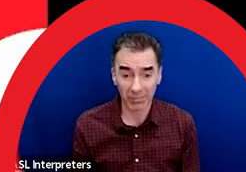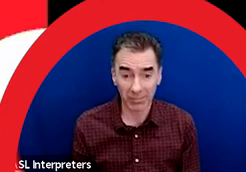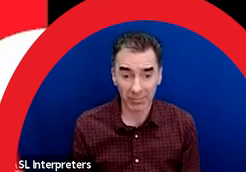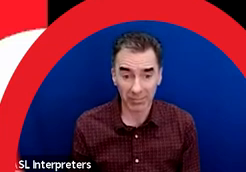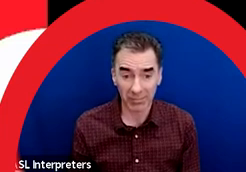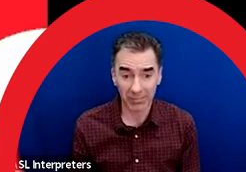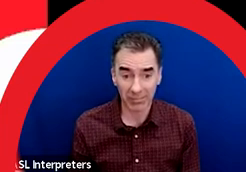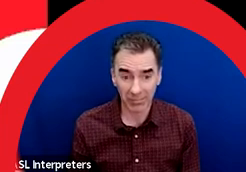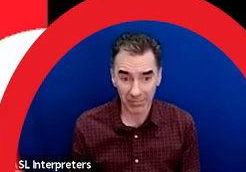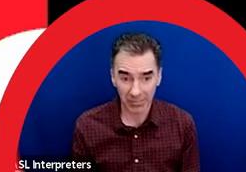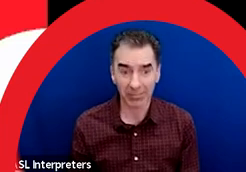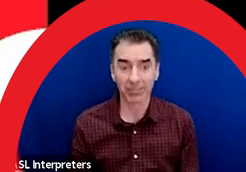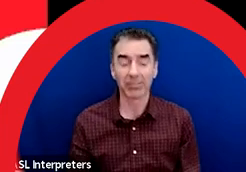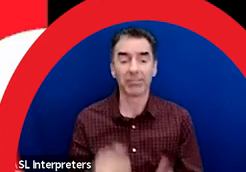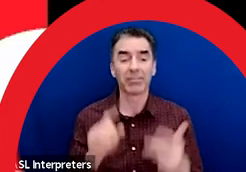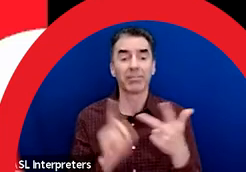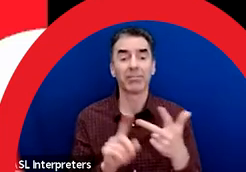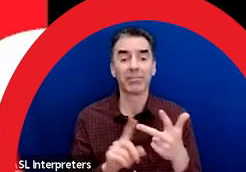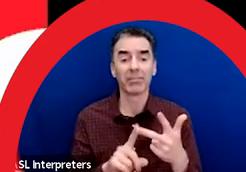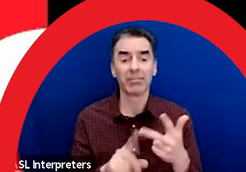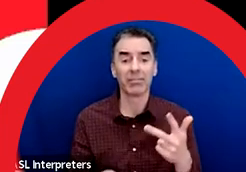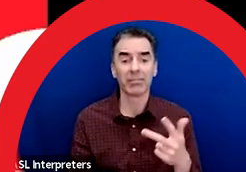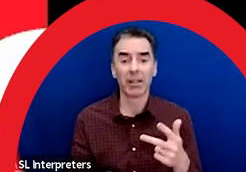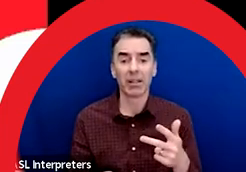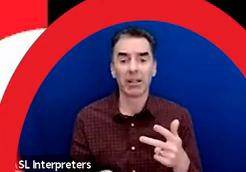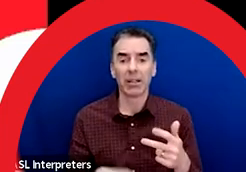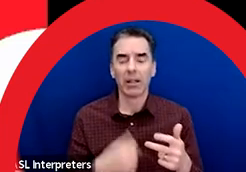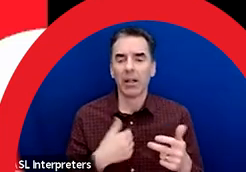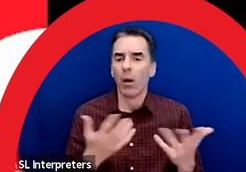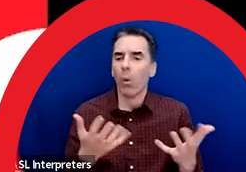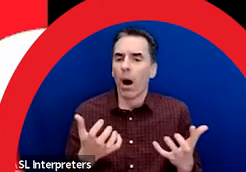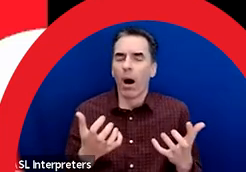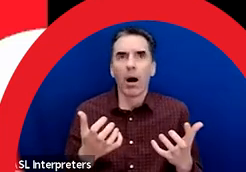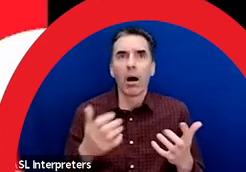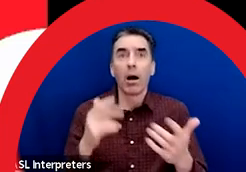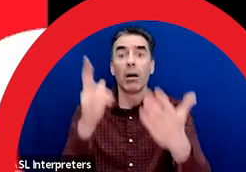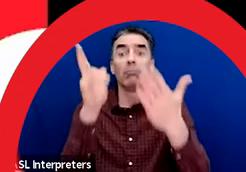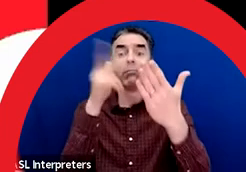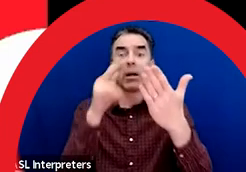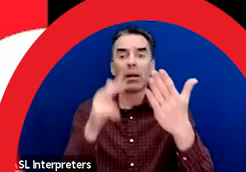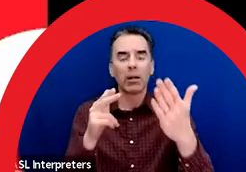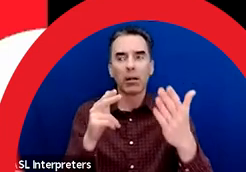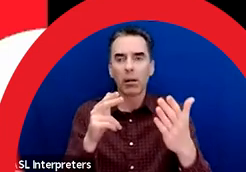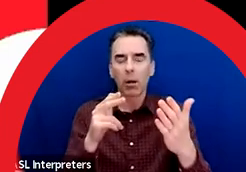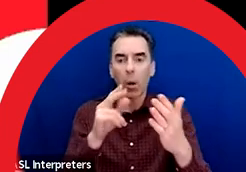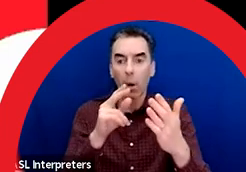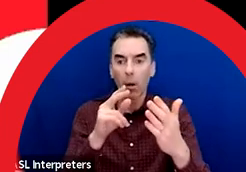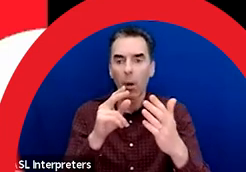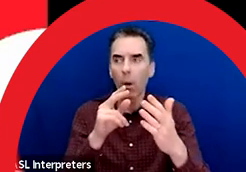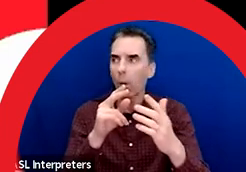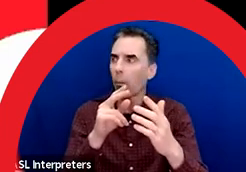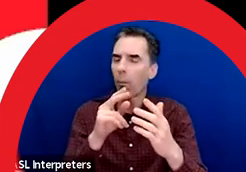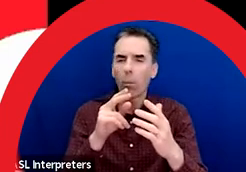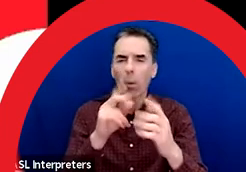And finally, we're looking for the artists to create visual interest and encourage pedestrians, motorists,